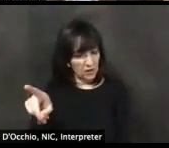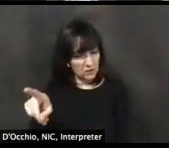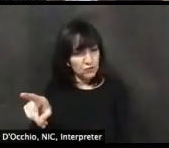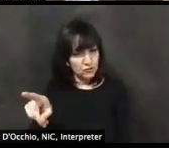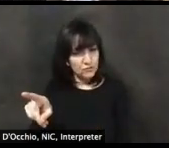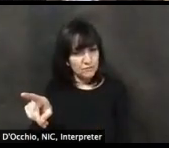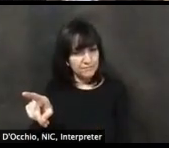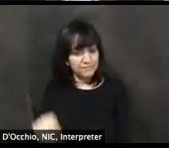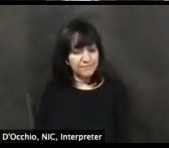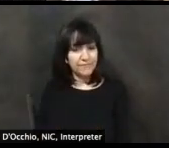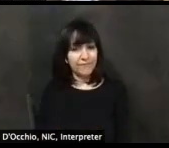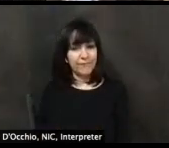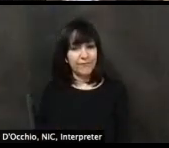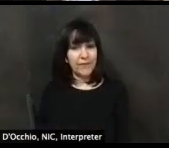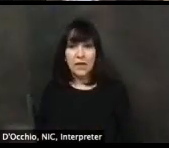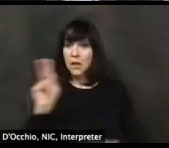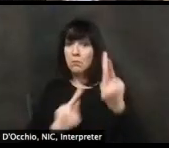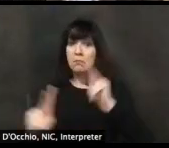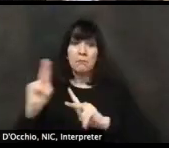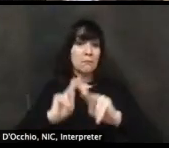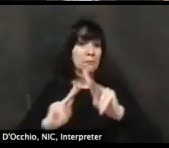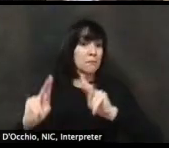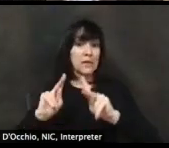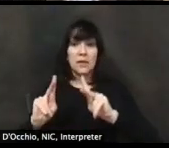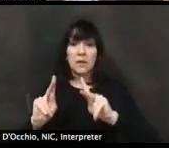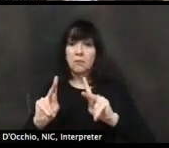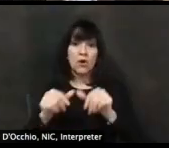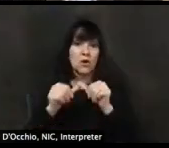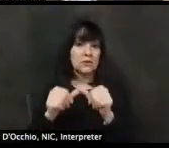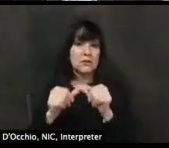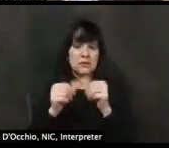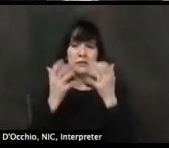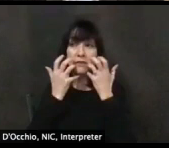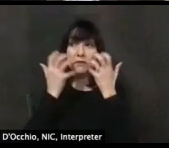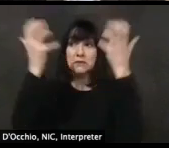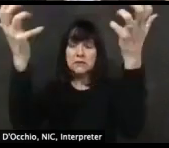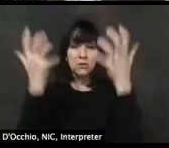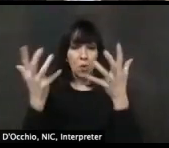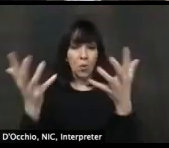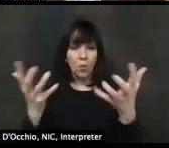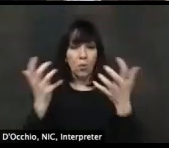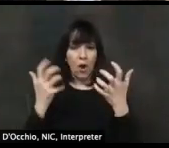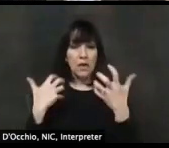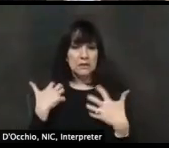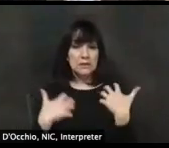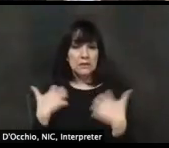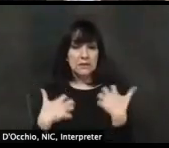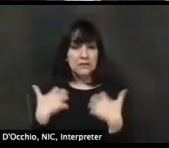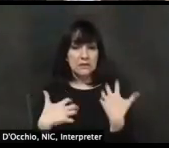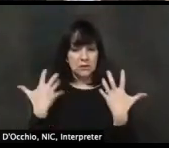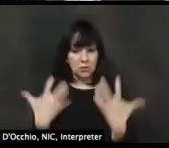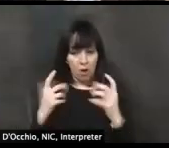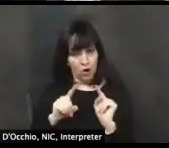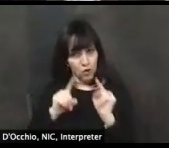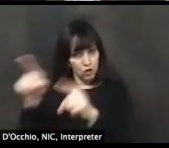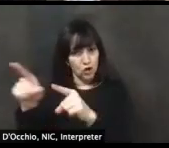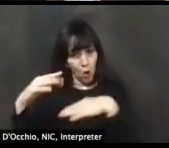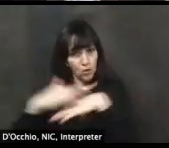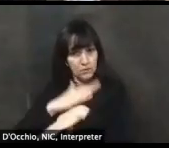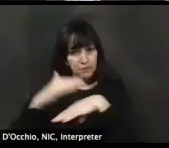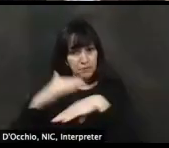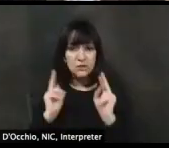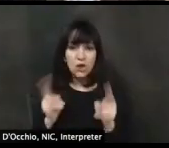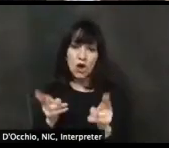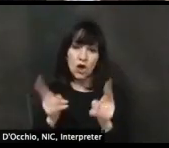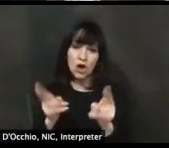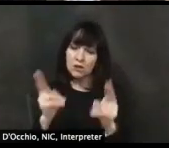beaches. Kim Bartholomew and says, will our beaches open this summer? Any thoughts? maybe we'll get a take from Dr. Rattay